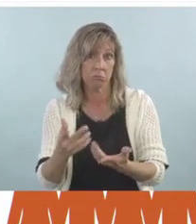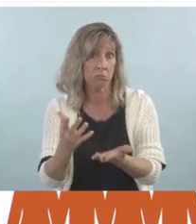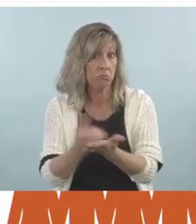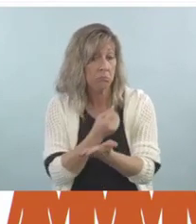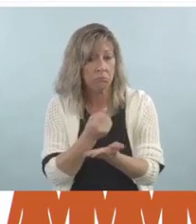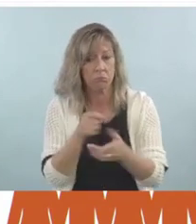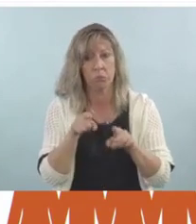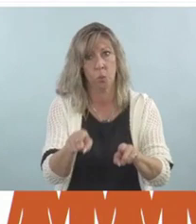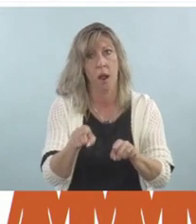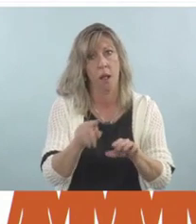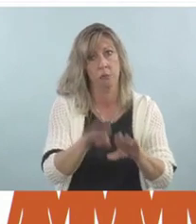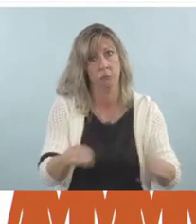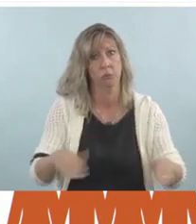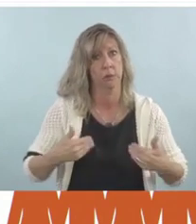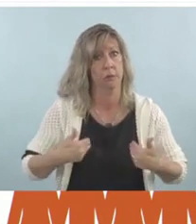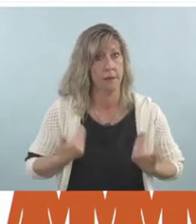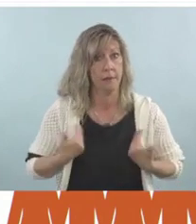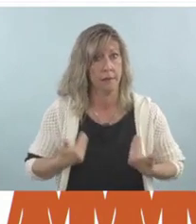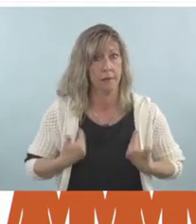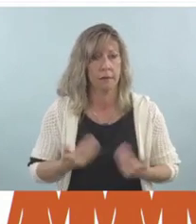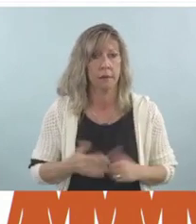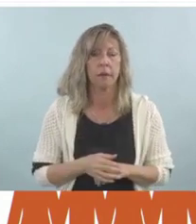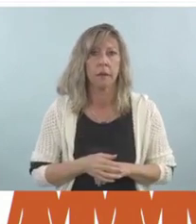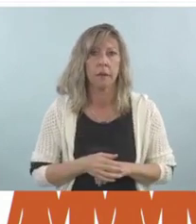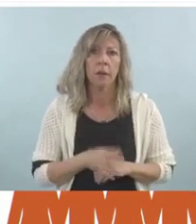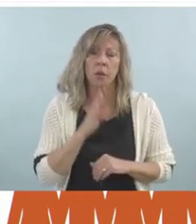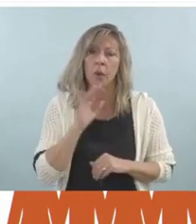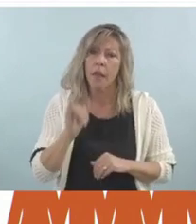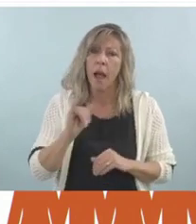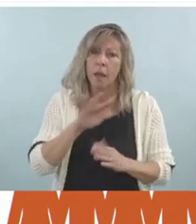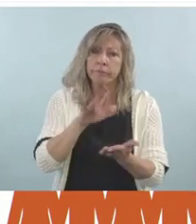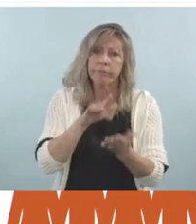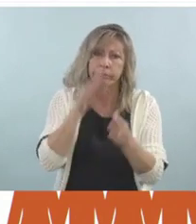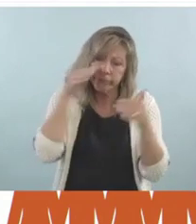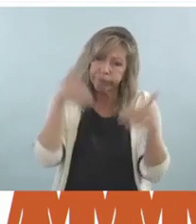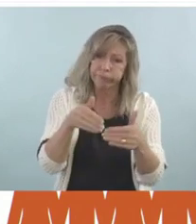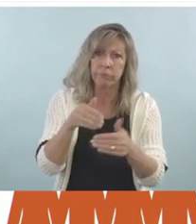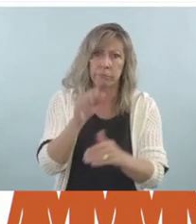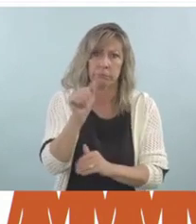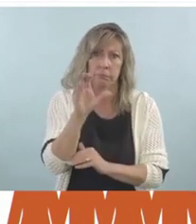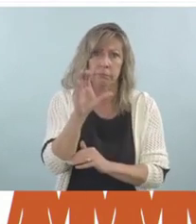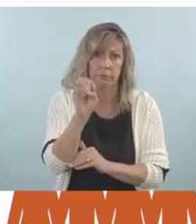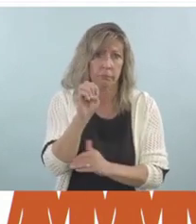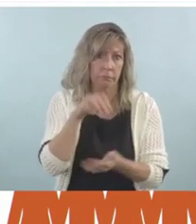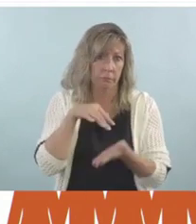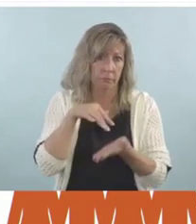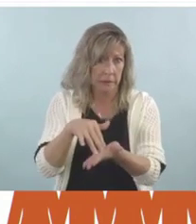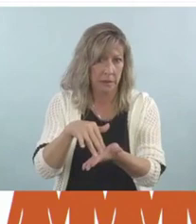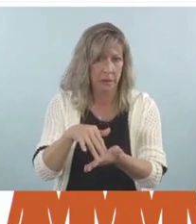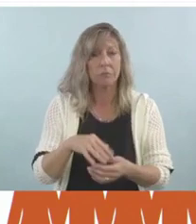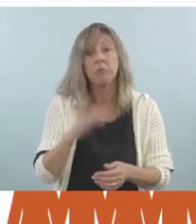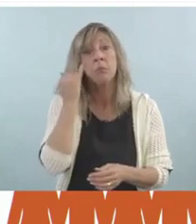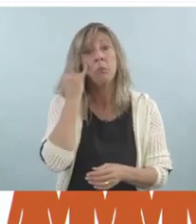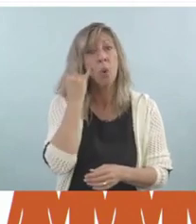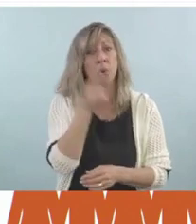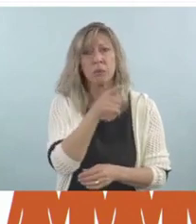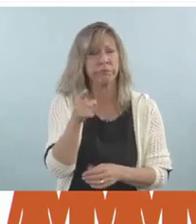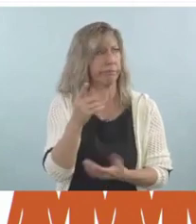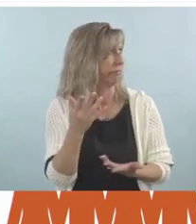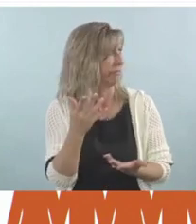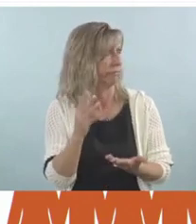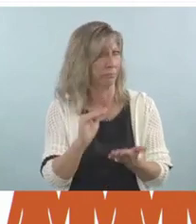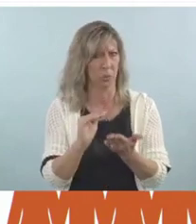core of the ACE study. Now, if you are new to this topic and you have no idea what I'm talking about,